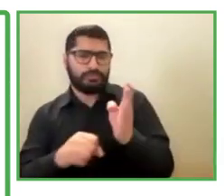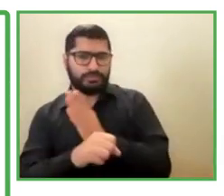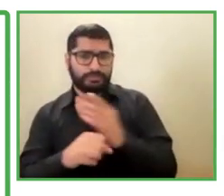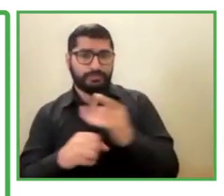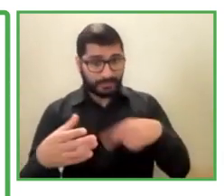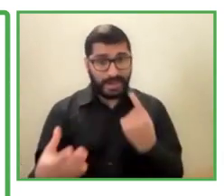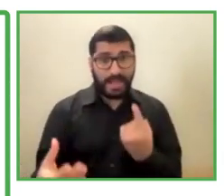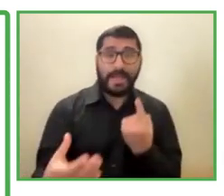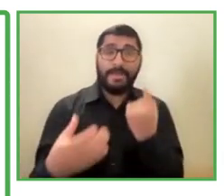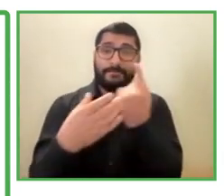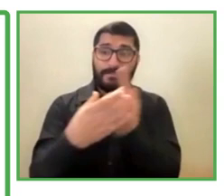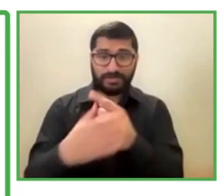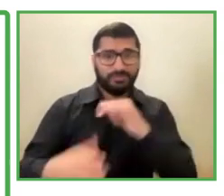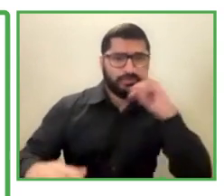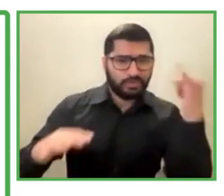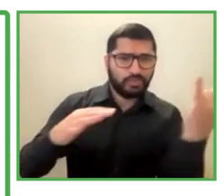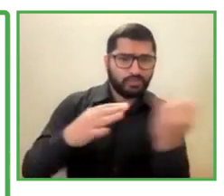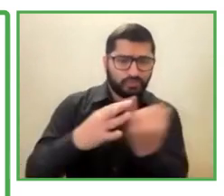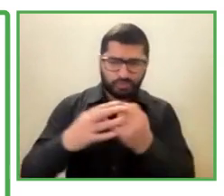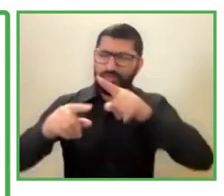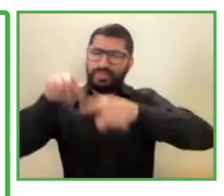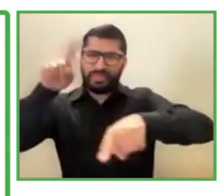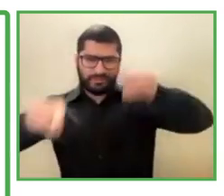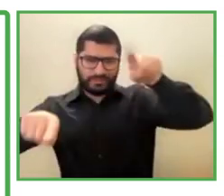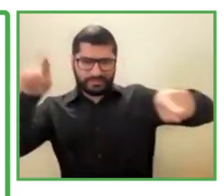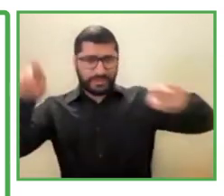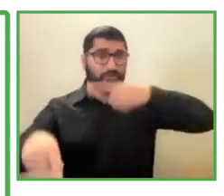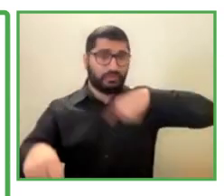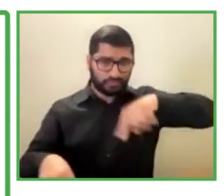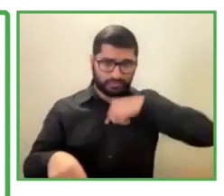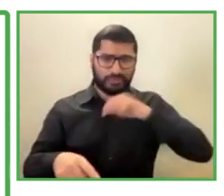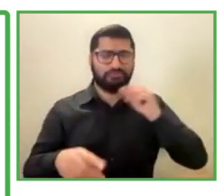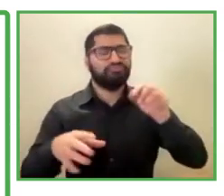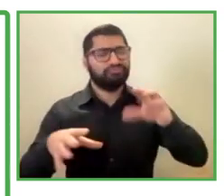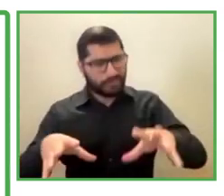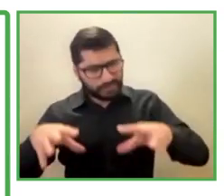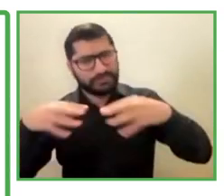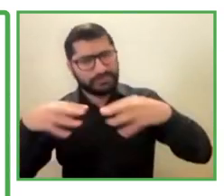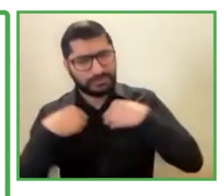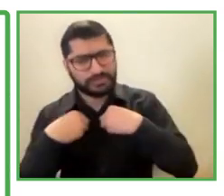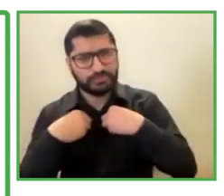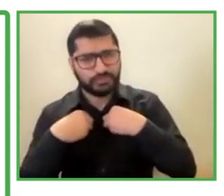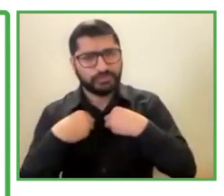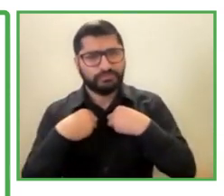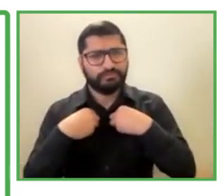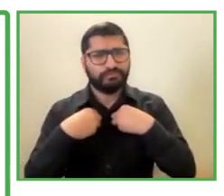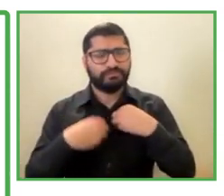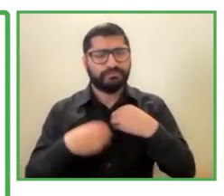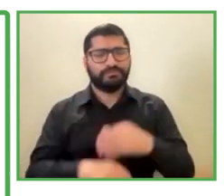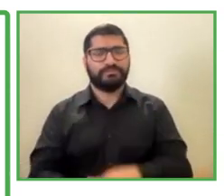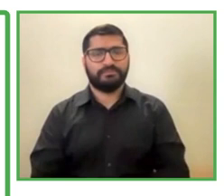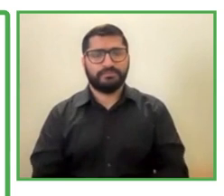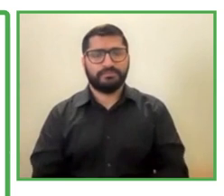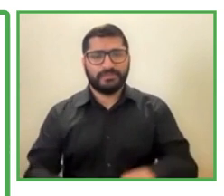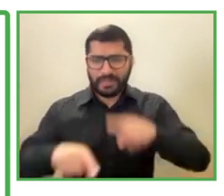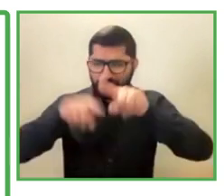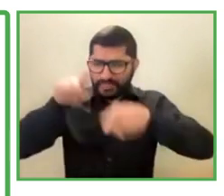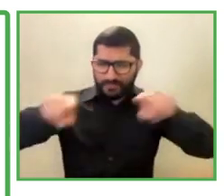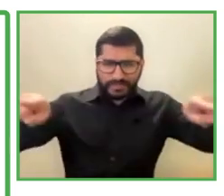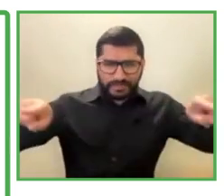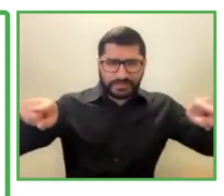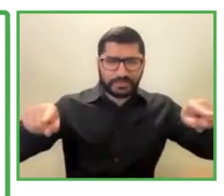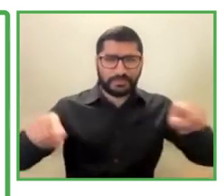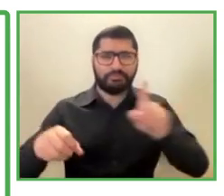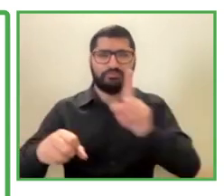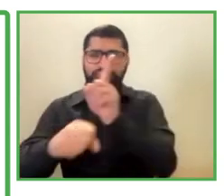gender, the different sexual orientations, which is the LGBT inclusion, race, ethnicity, cultural